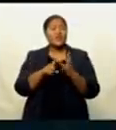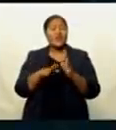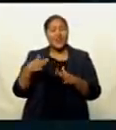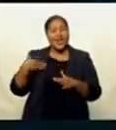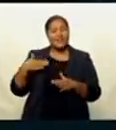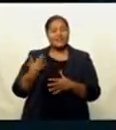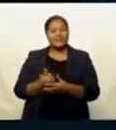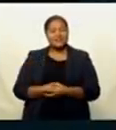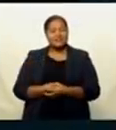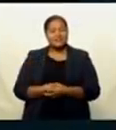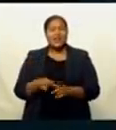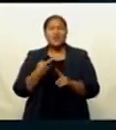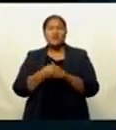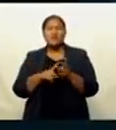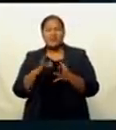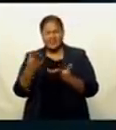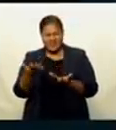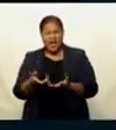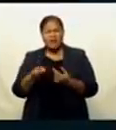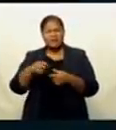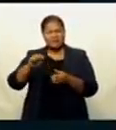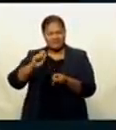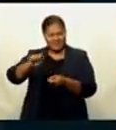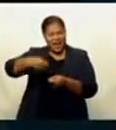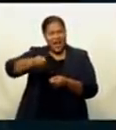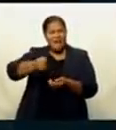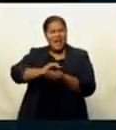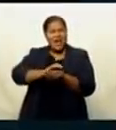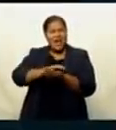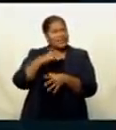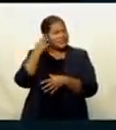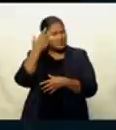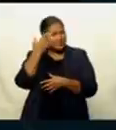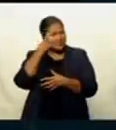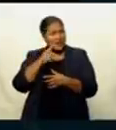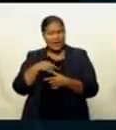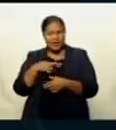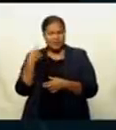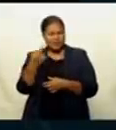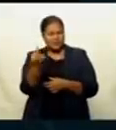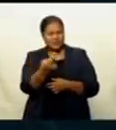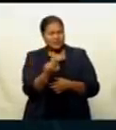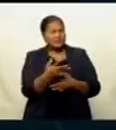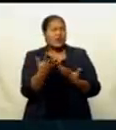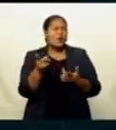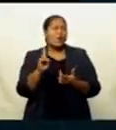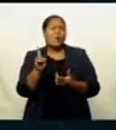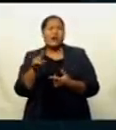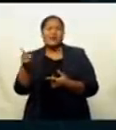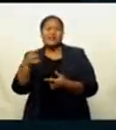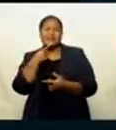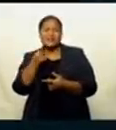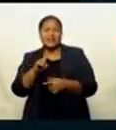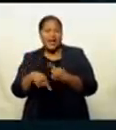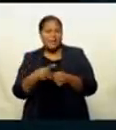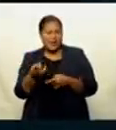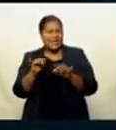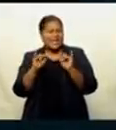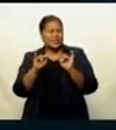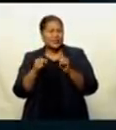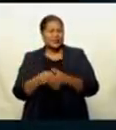live. Kuroi, drinking kava is indeed a main concern. So is unnecessary movement. What are the authorities saying regarding these issues?